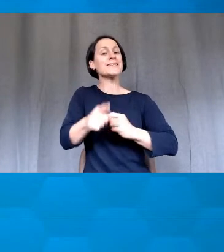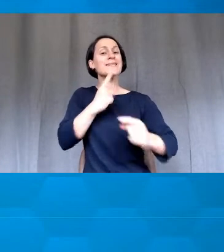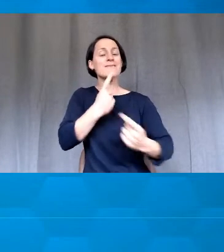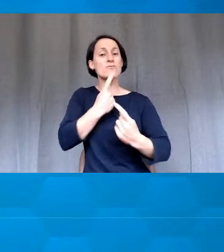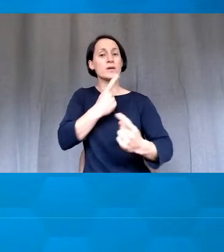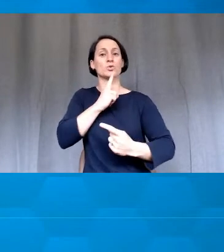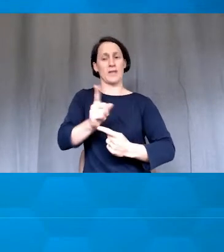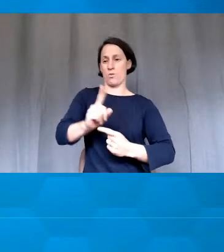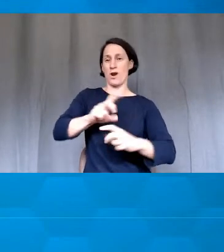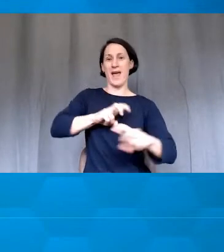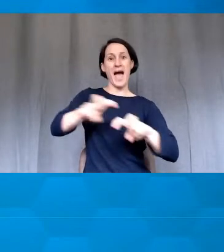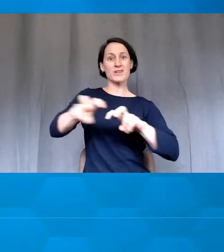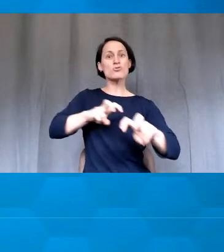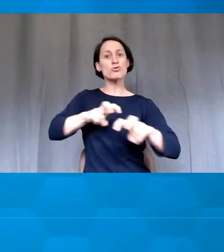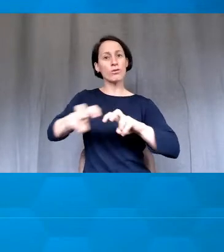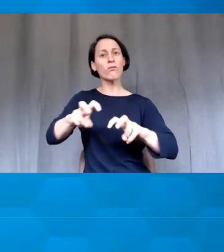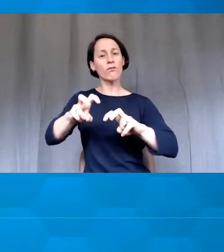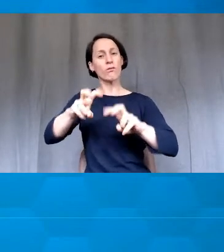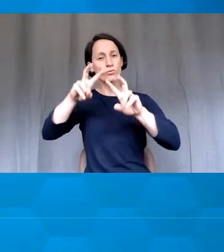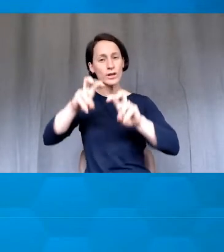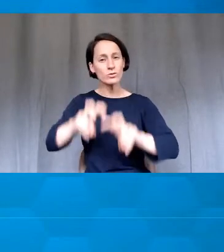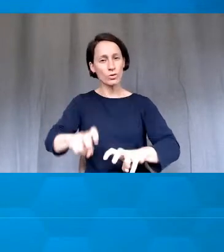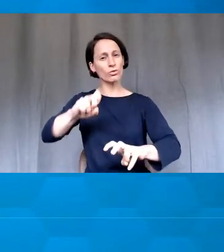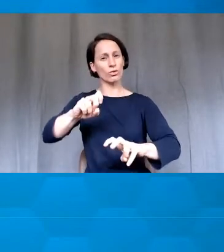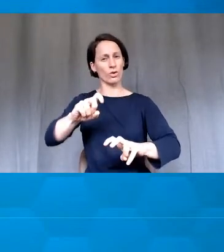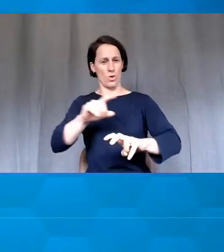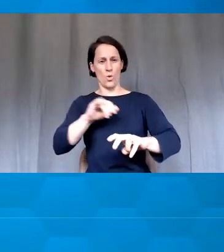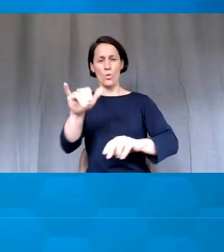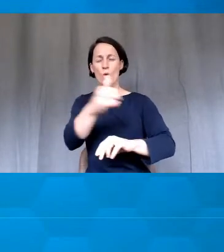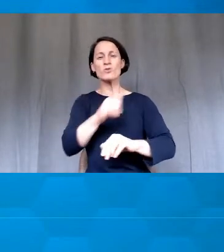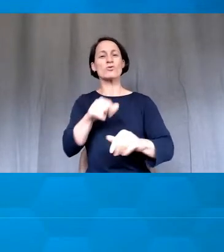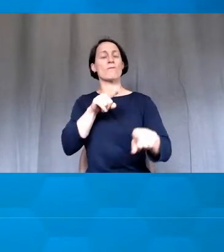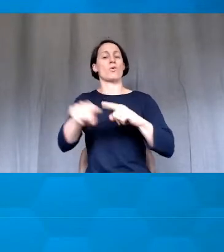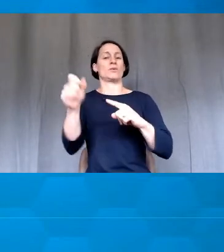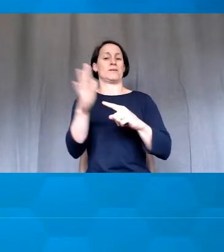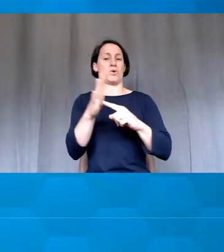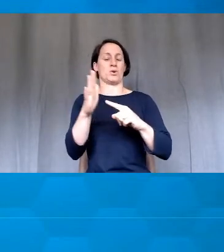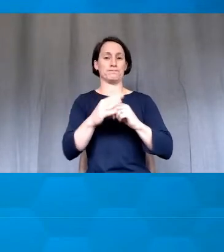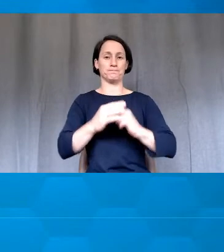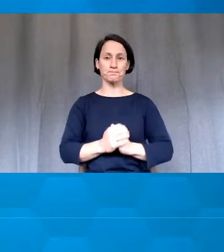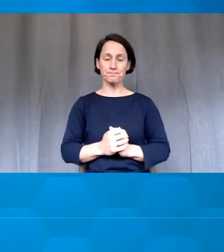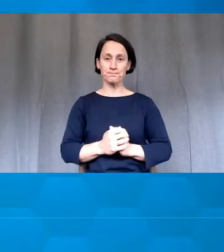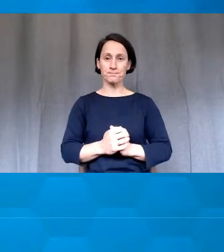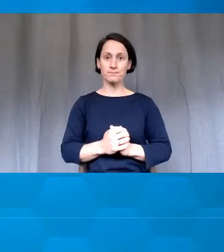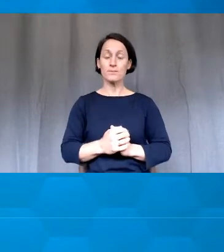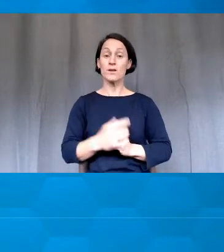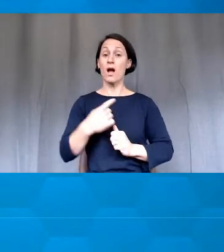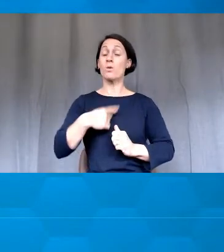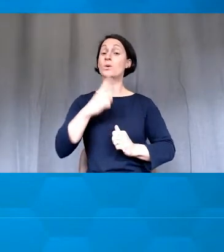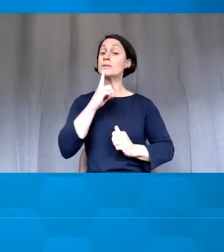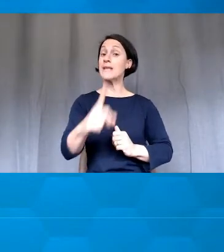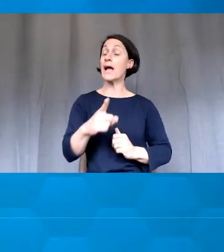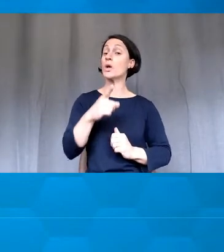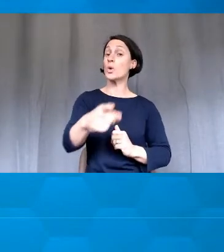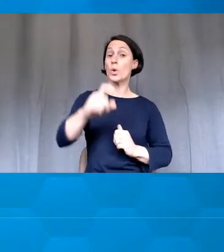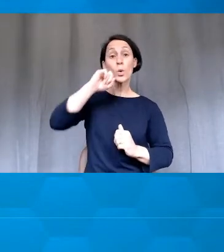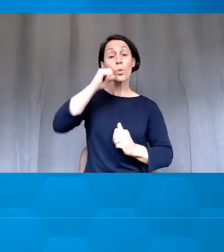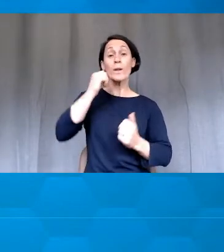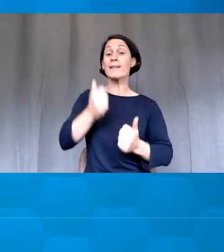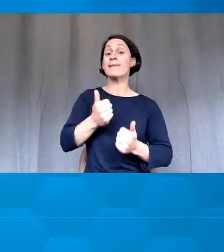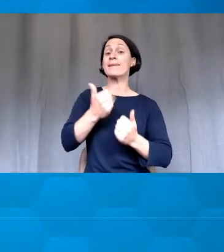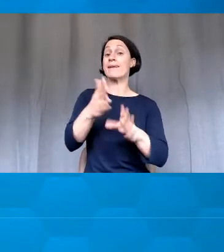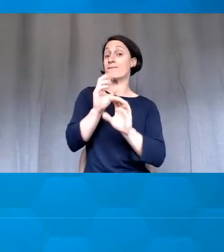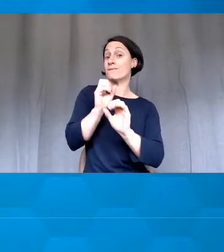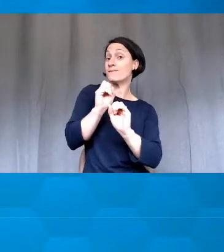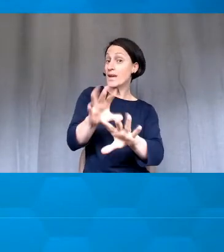truly matters most. I then announce that they're going to give anonymous, appreciative feedback